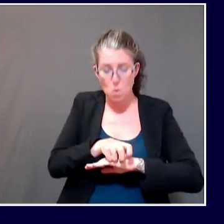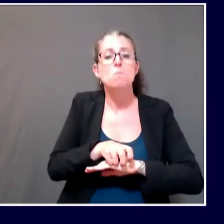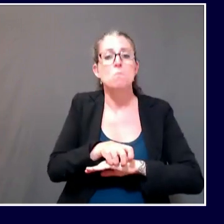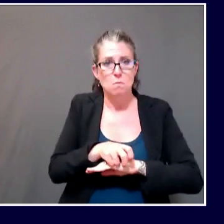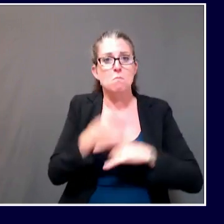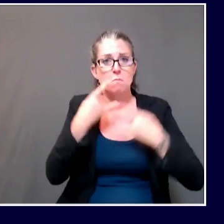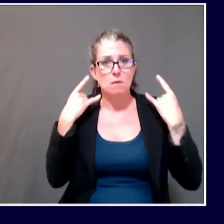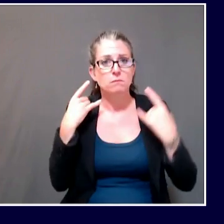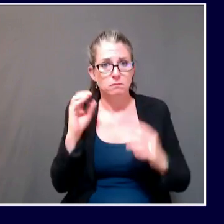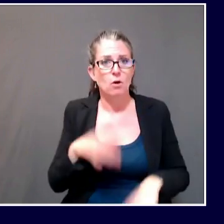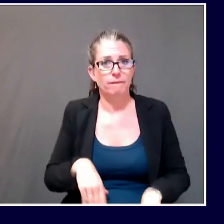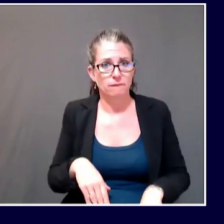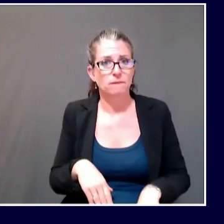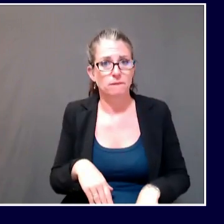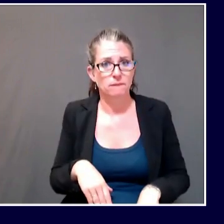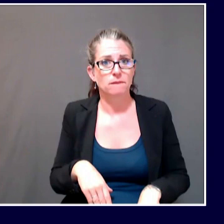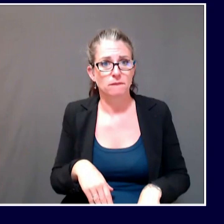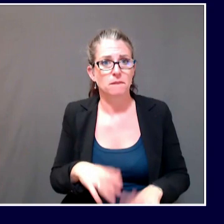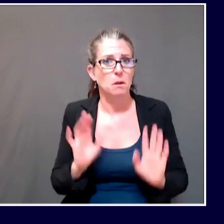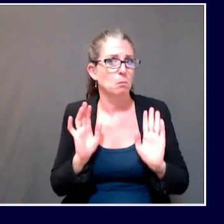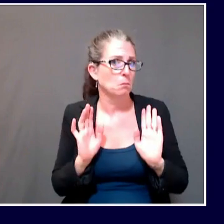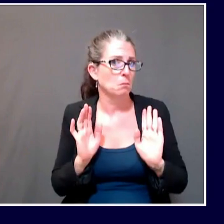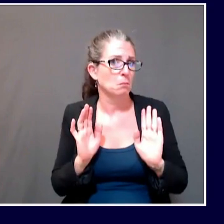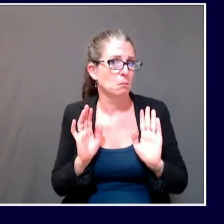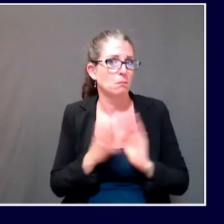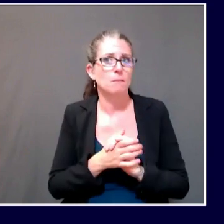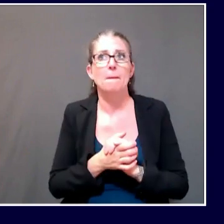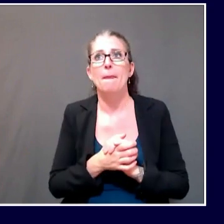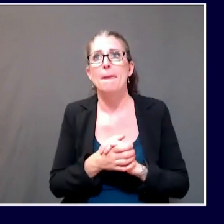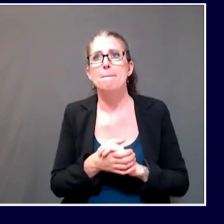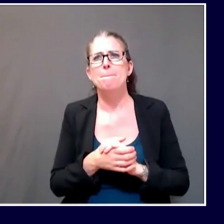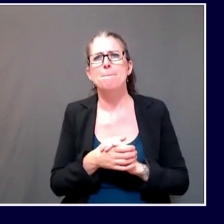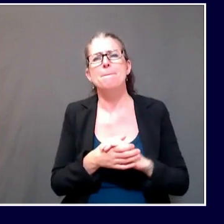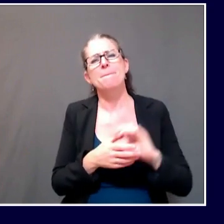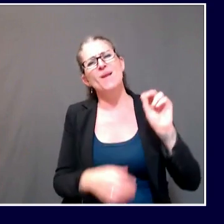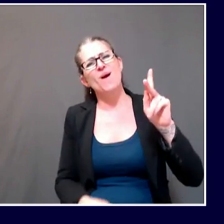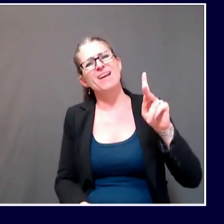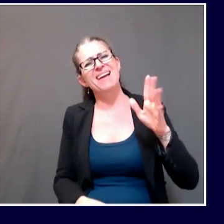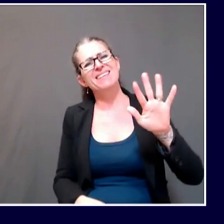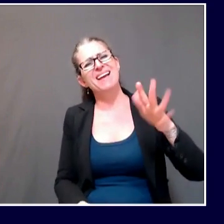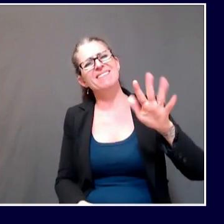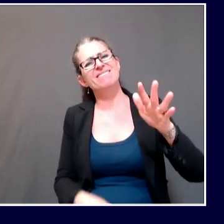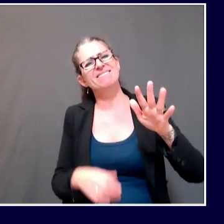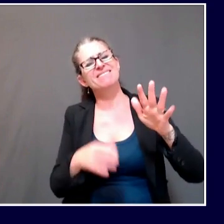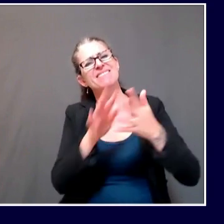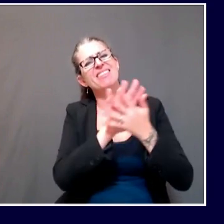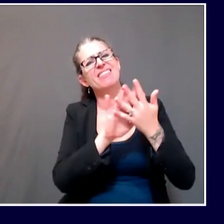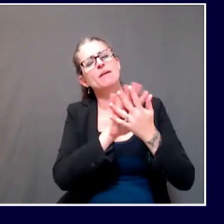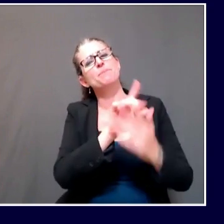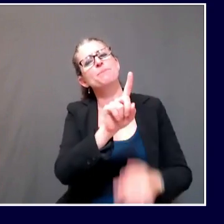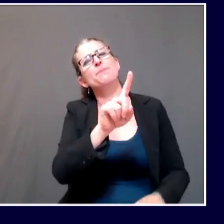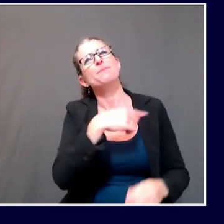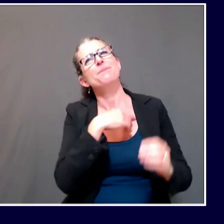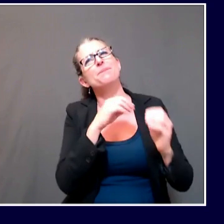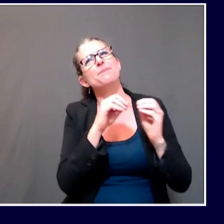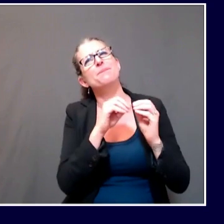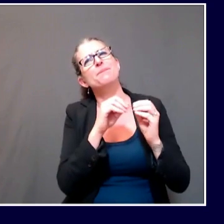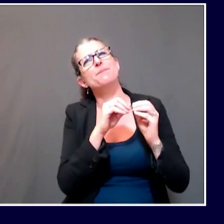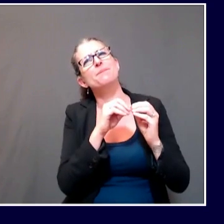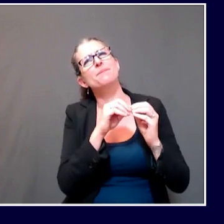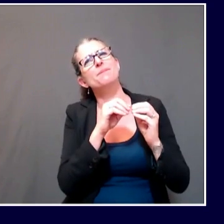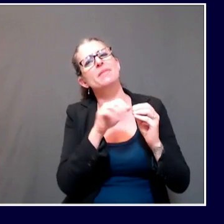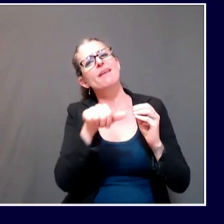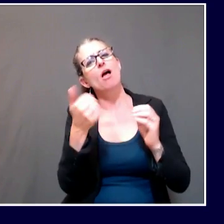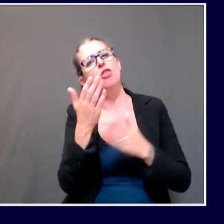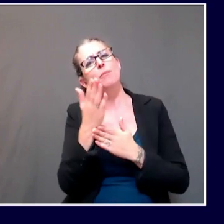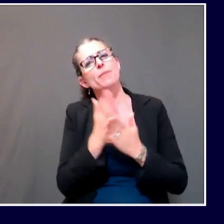Okay, thank you. Thank Actually, though, first part of that question about other law enforcement agencies. I know in other states, there